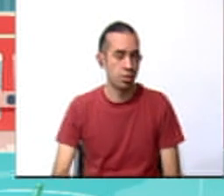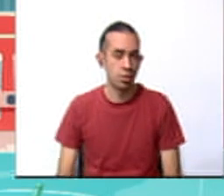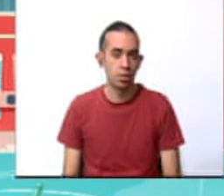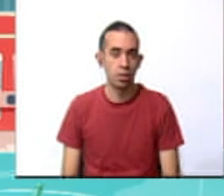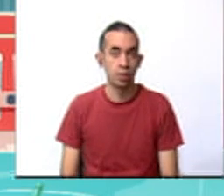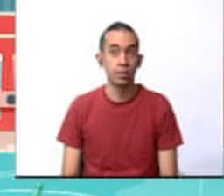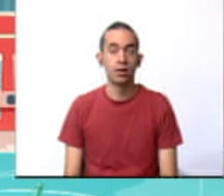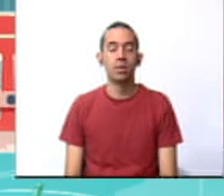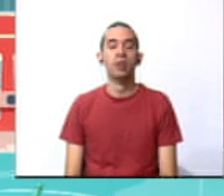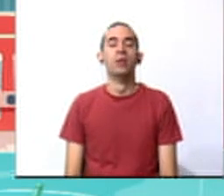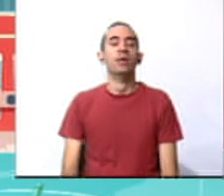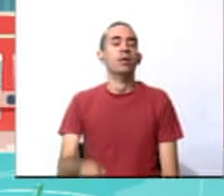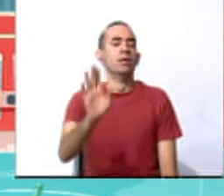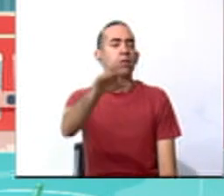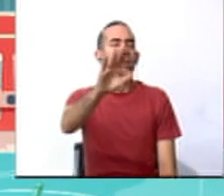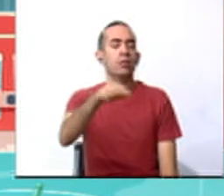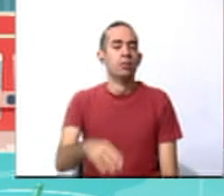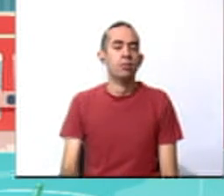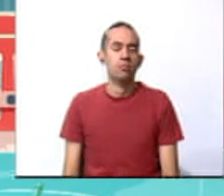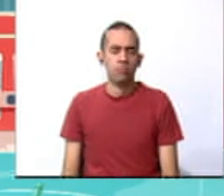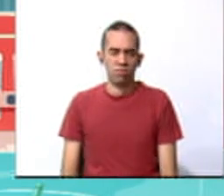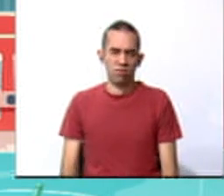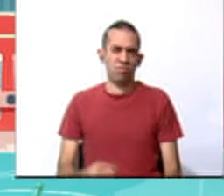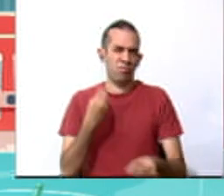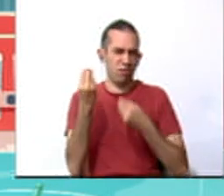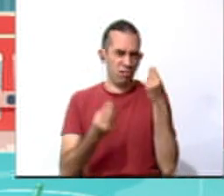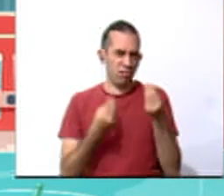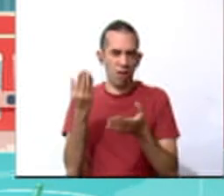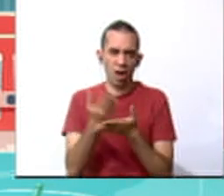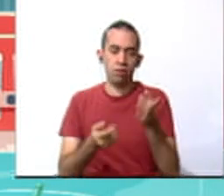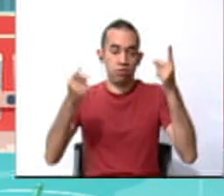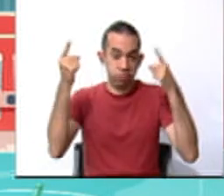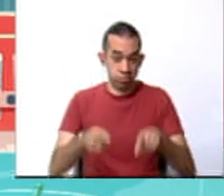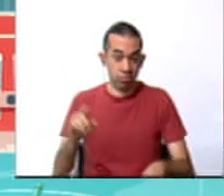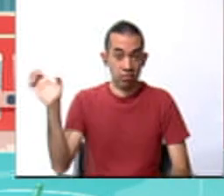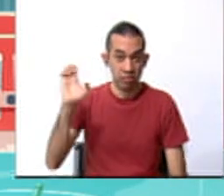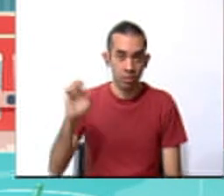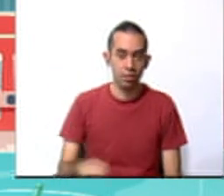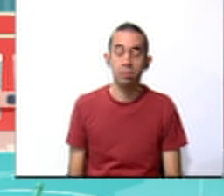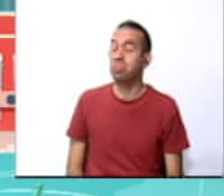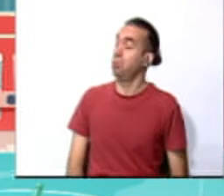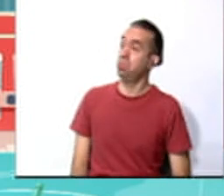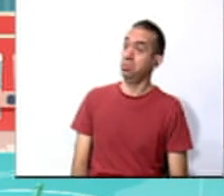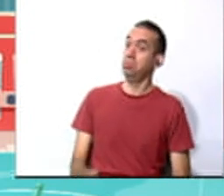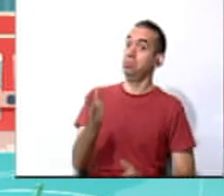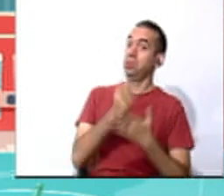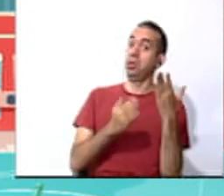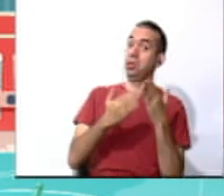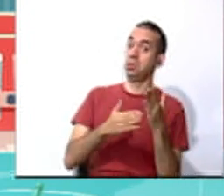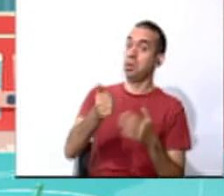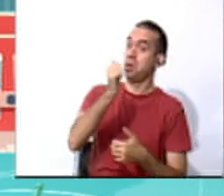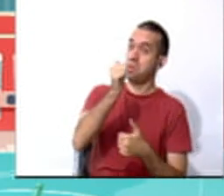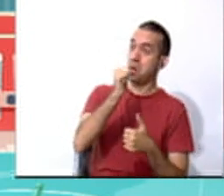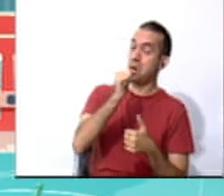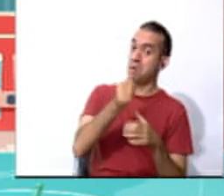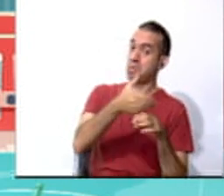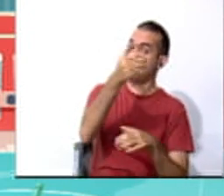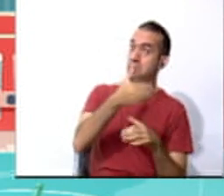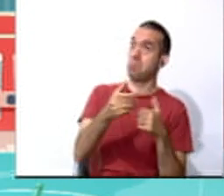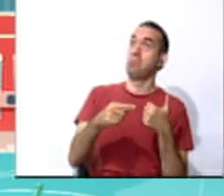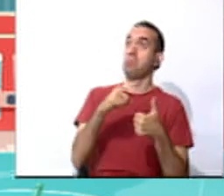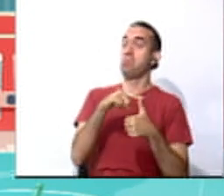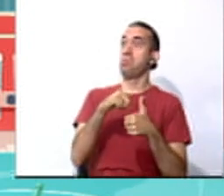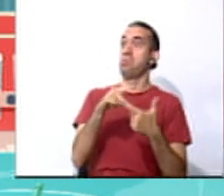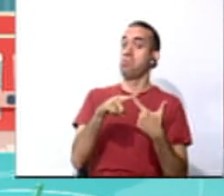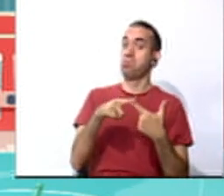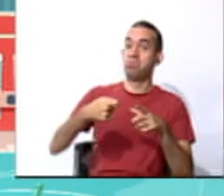Now, what should we do in case of an emergency? Well, we may have some water in bottles and